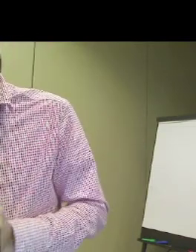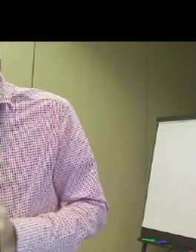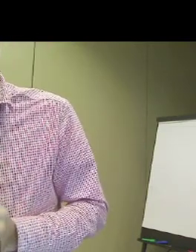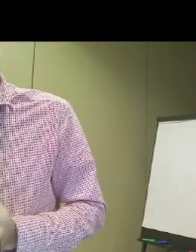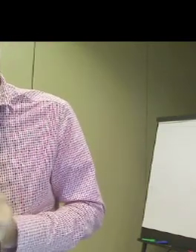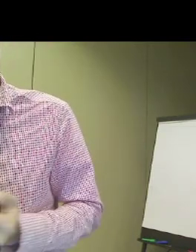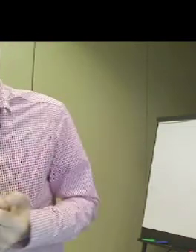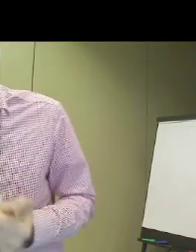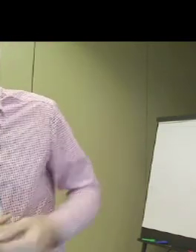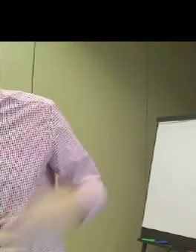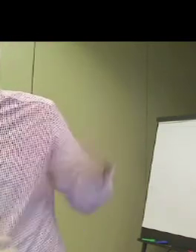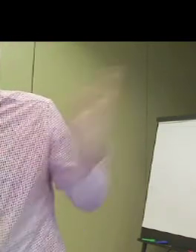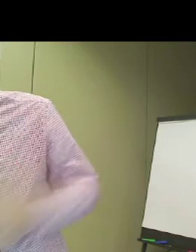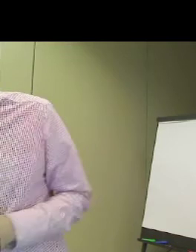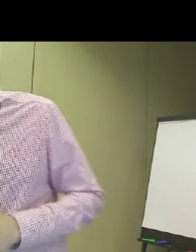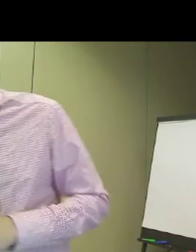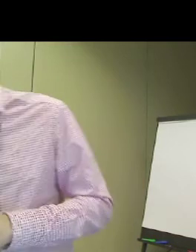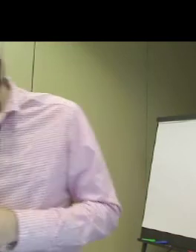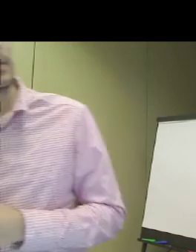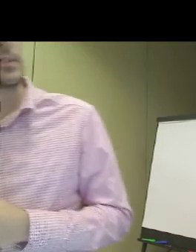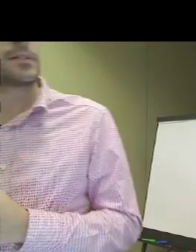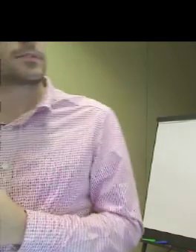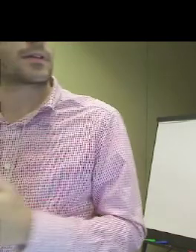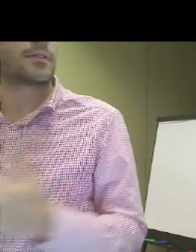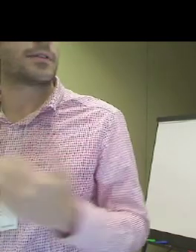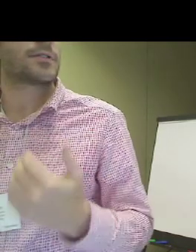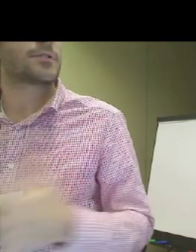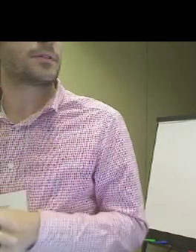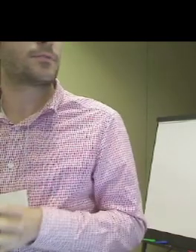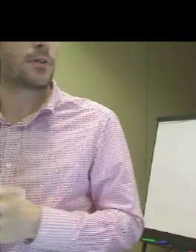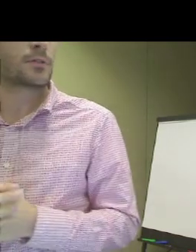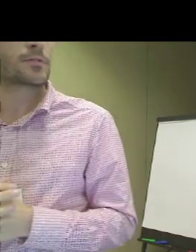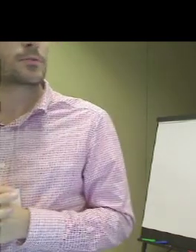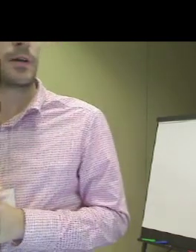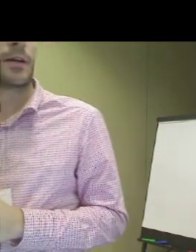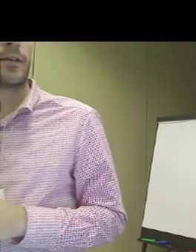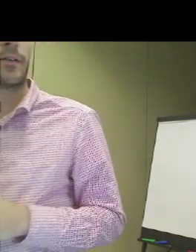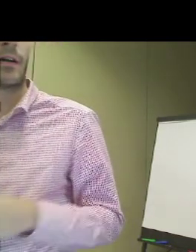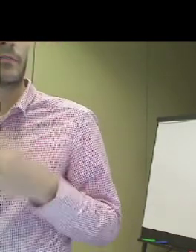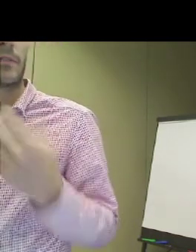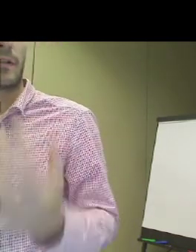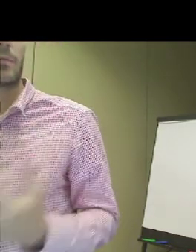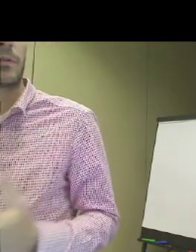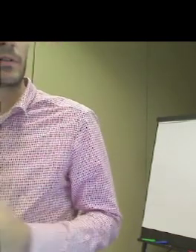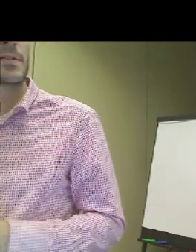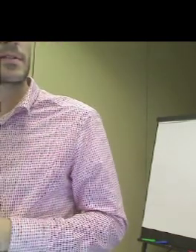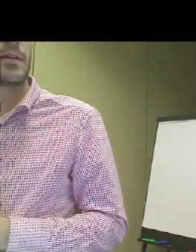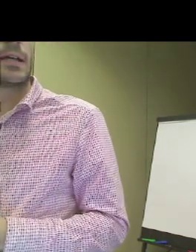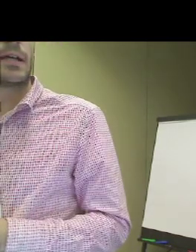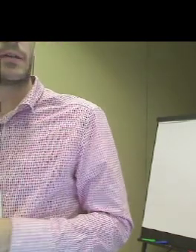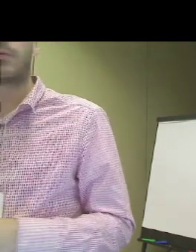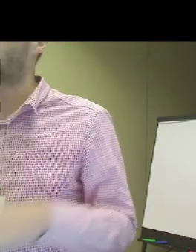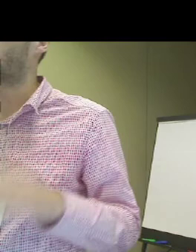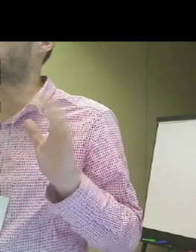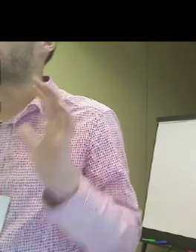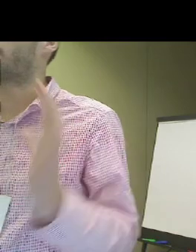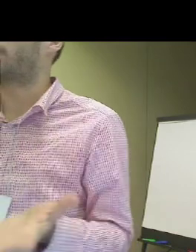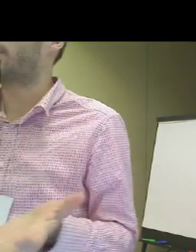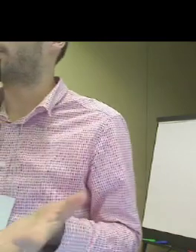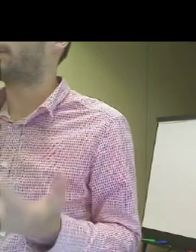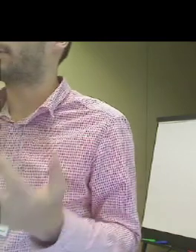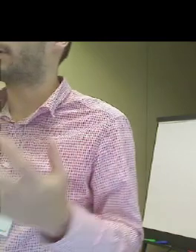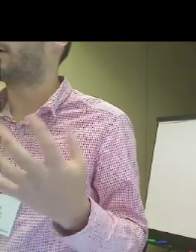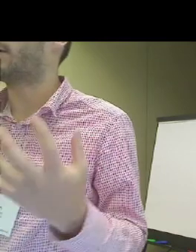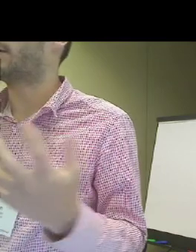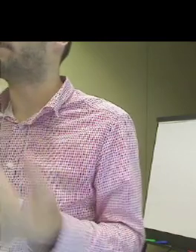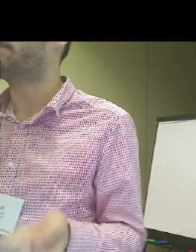a bit. So the organization was created in 2003 in France. We are now 10 employees and we work with a